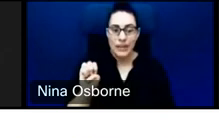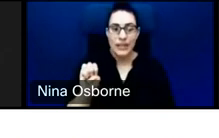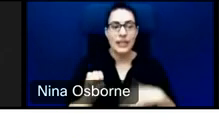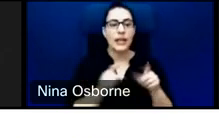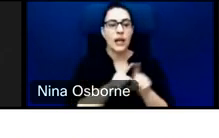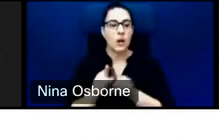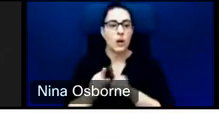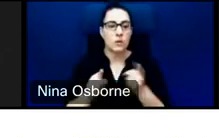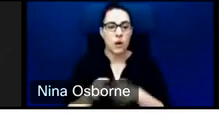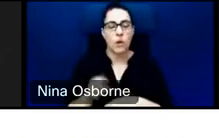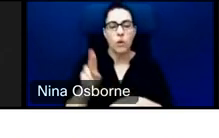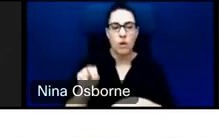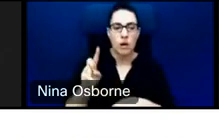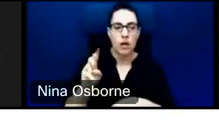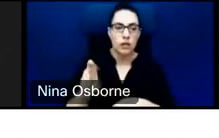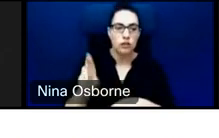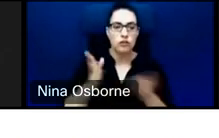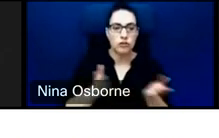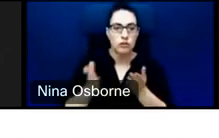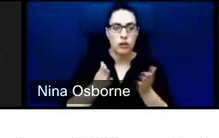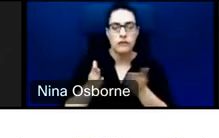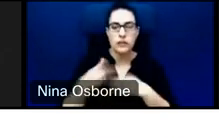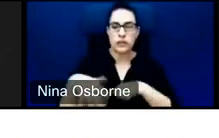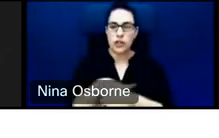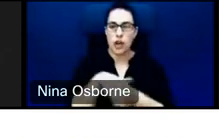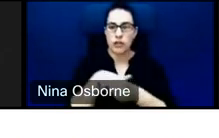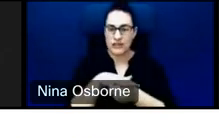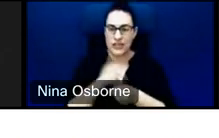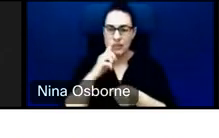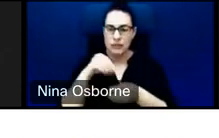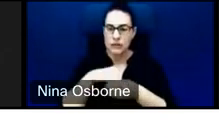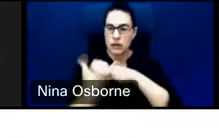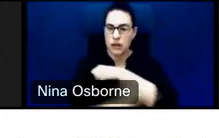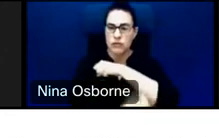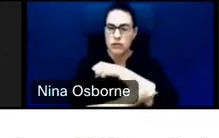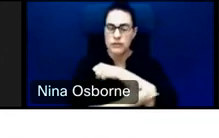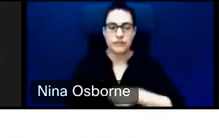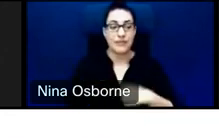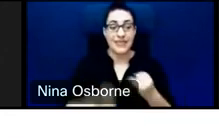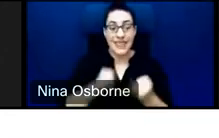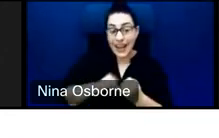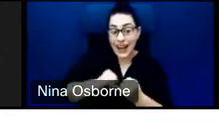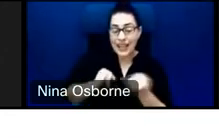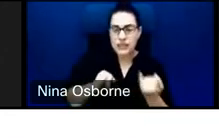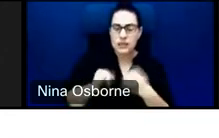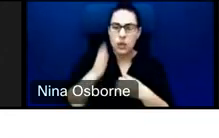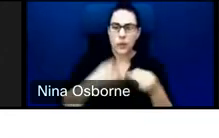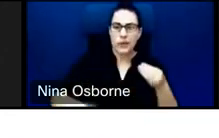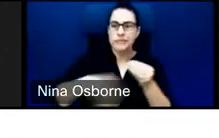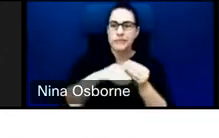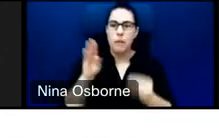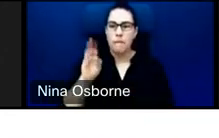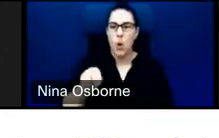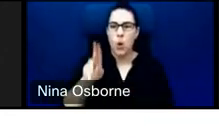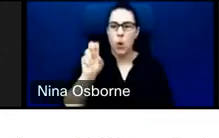the country. The final point here, the indicator is bonus points for inclusive governance. And so